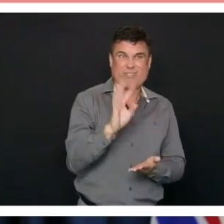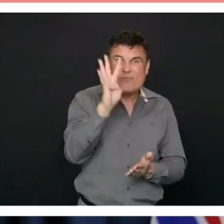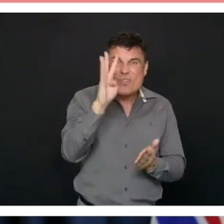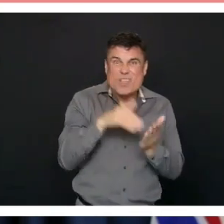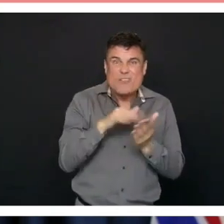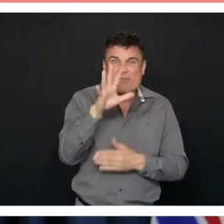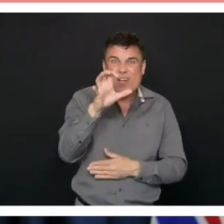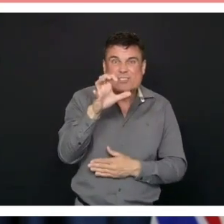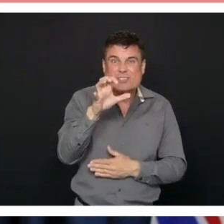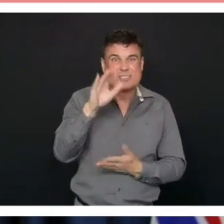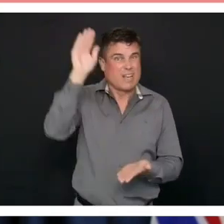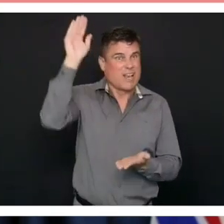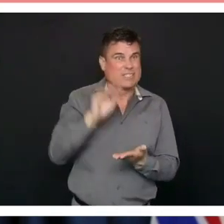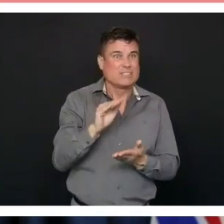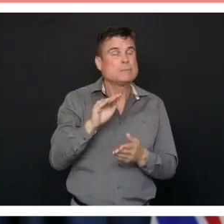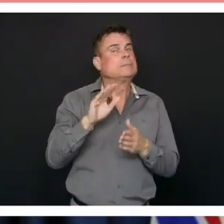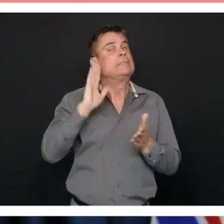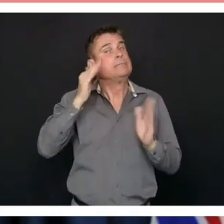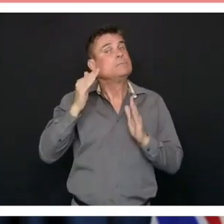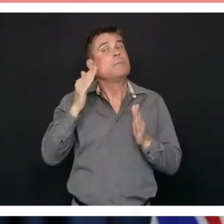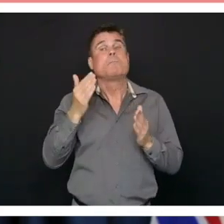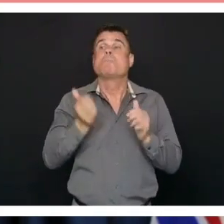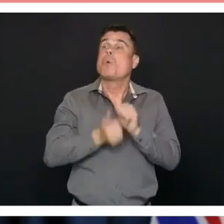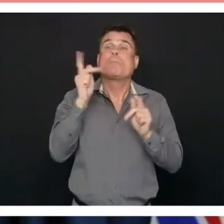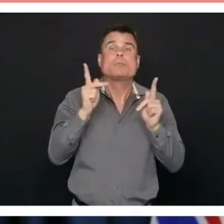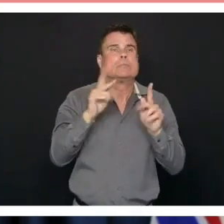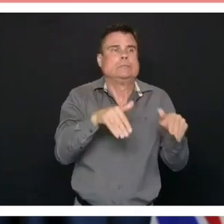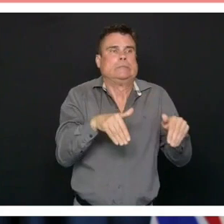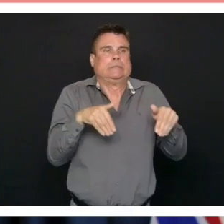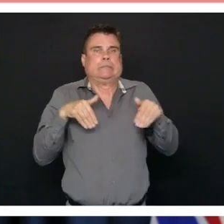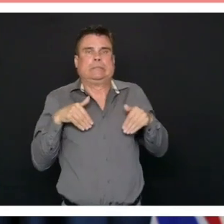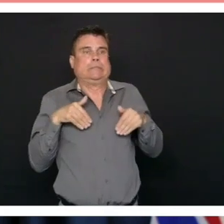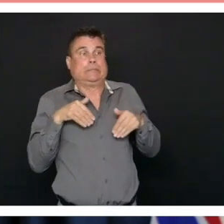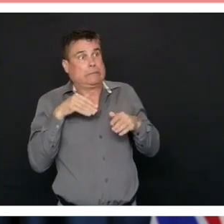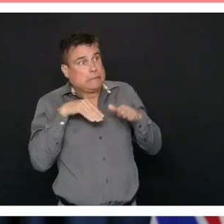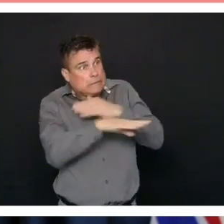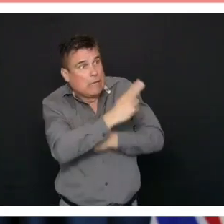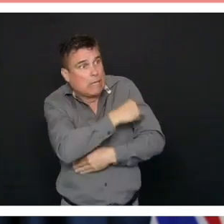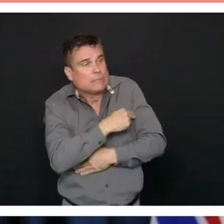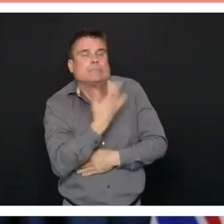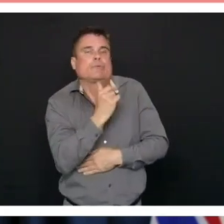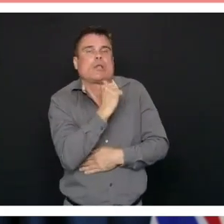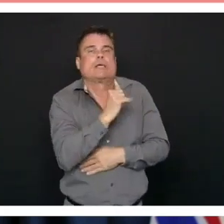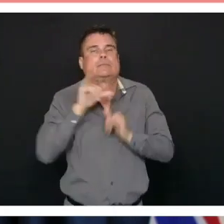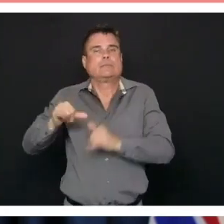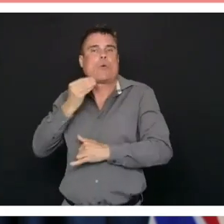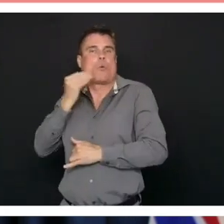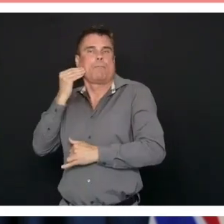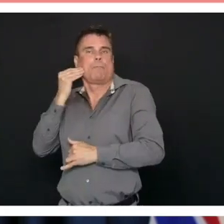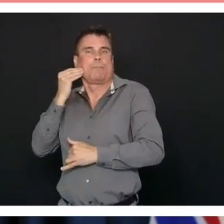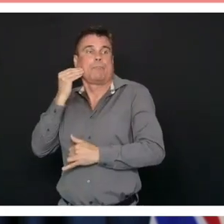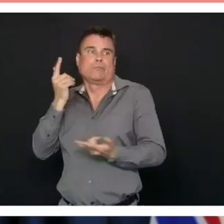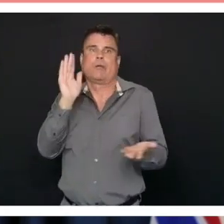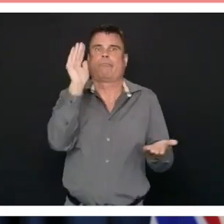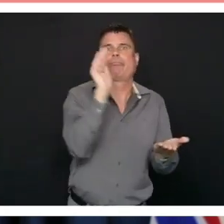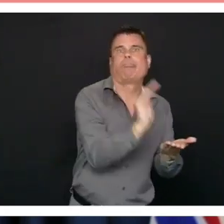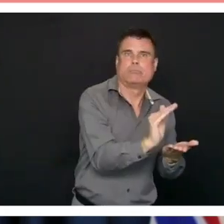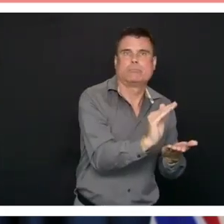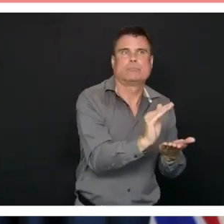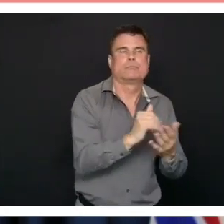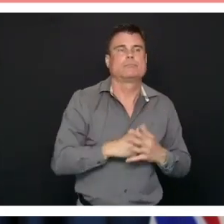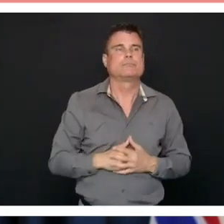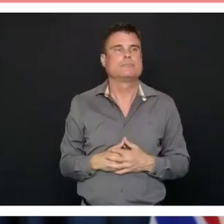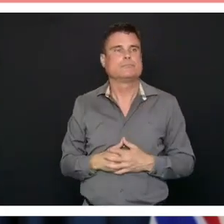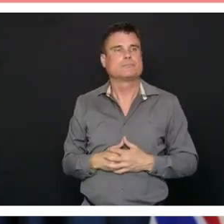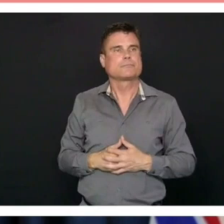Our next question is from Mary Griffin Oh hi thanks very much this question came up in the briefing